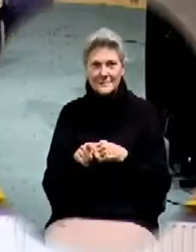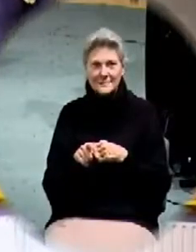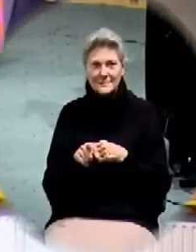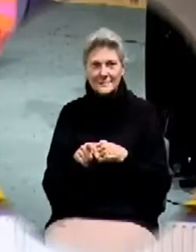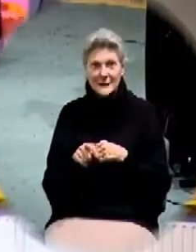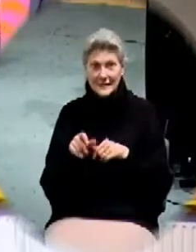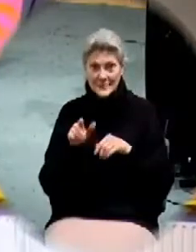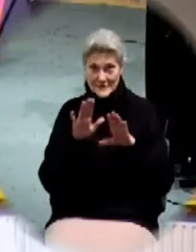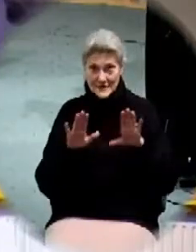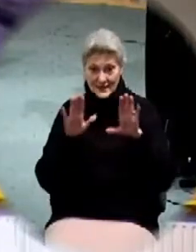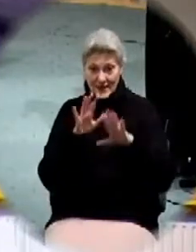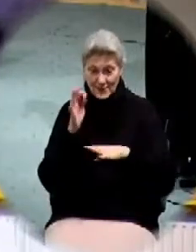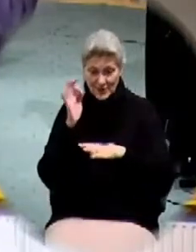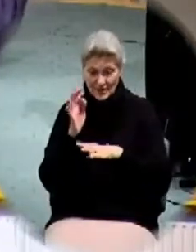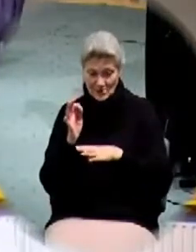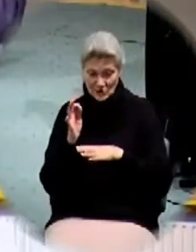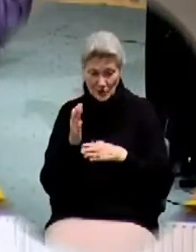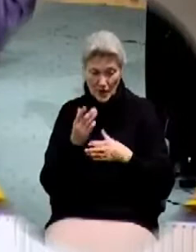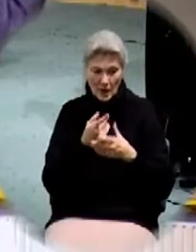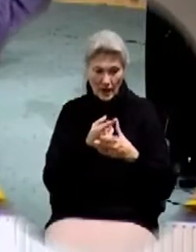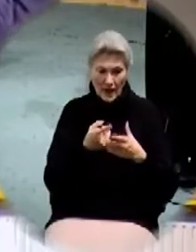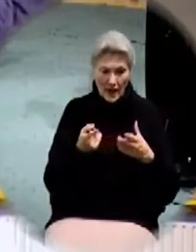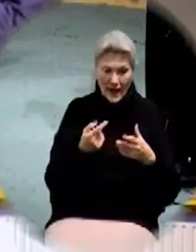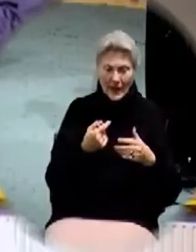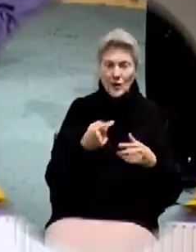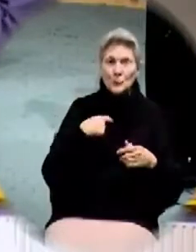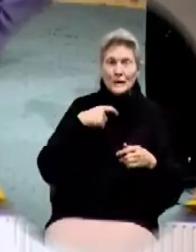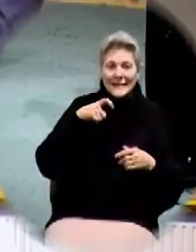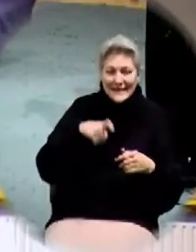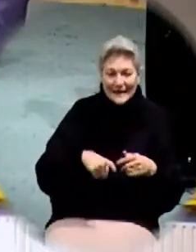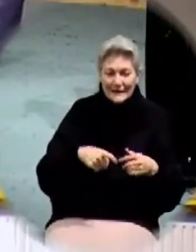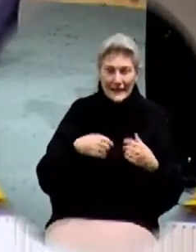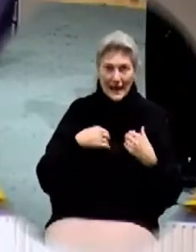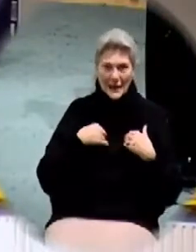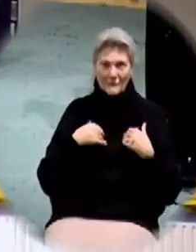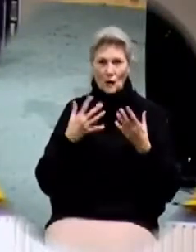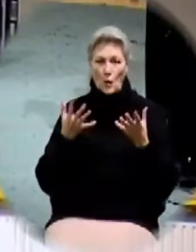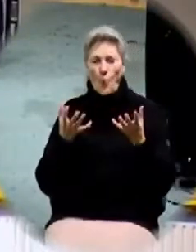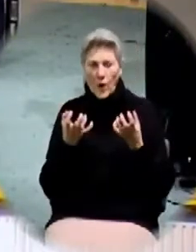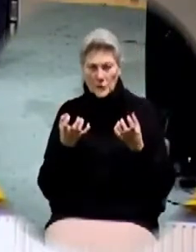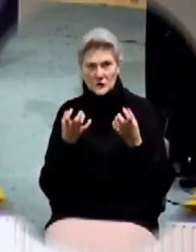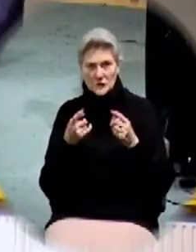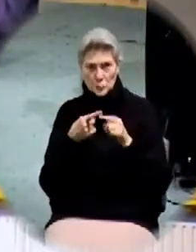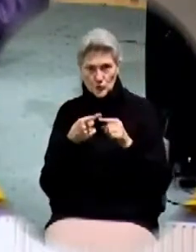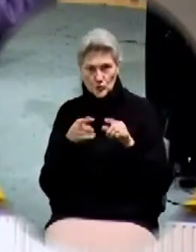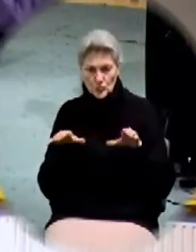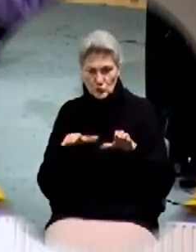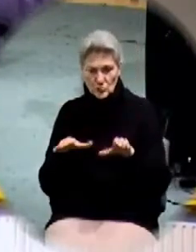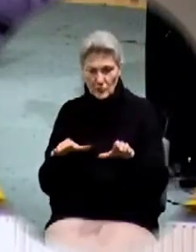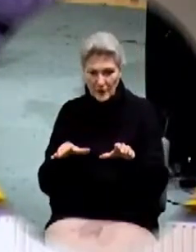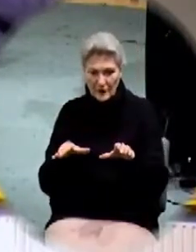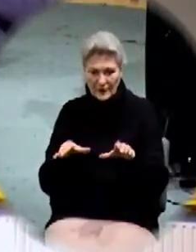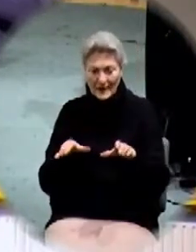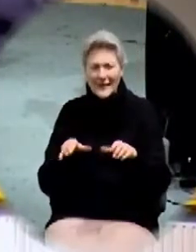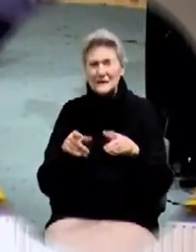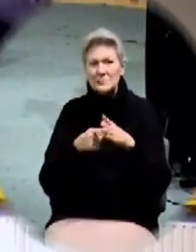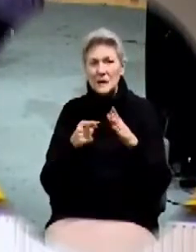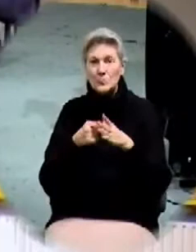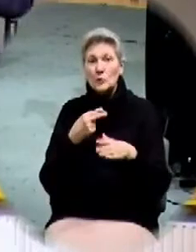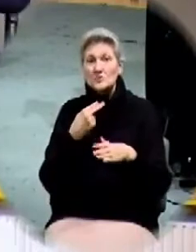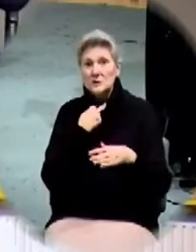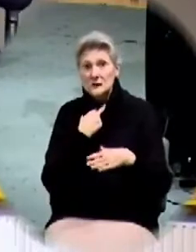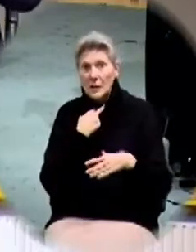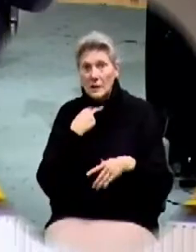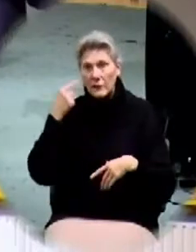You know, sometimes we catch ourselves in these subtle mindsets that are so contrary to